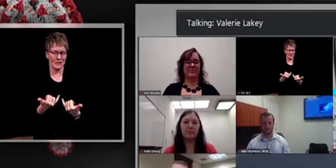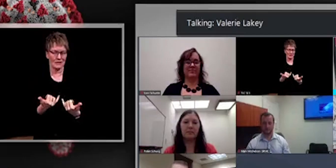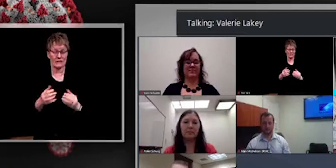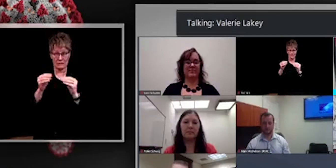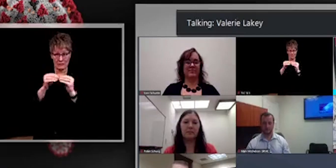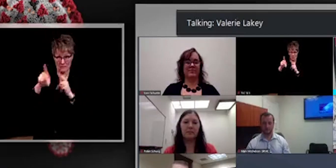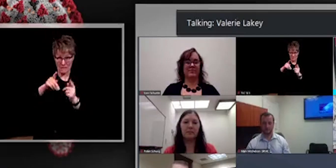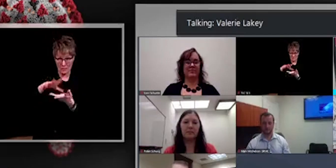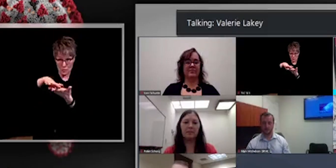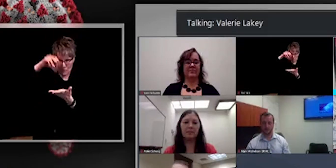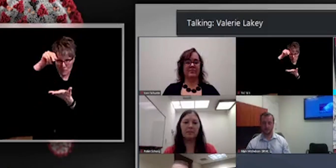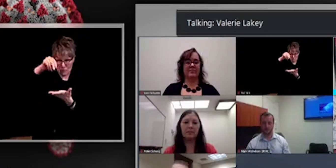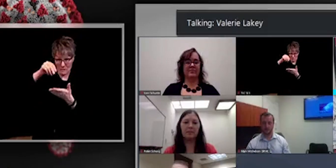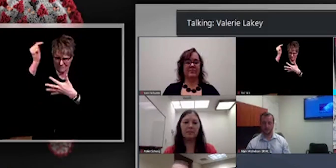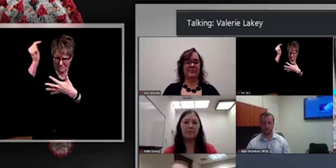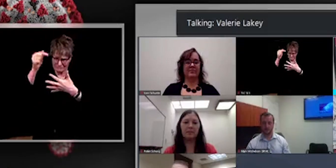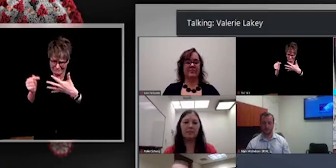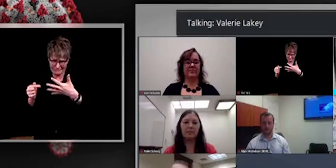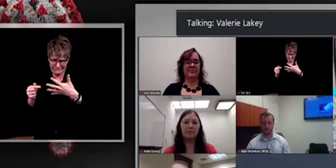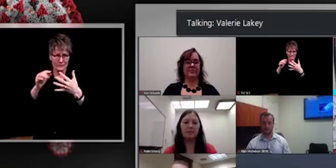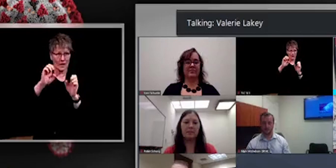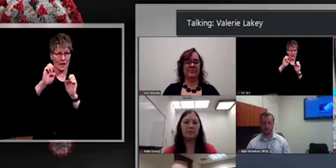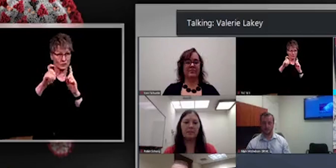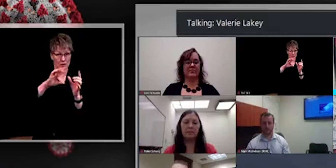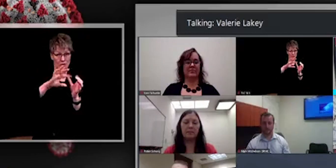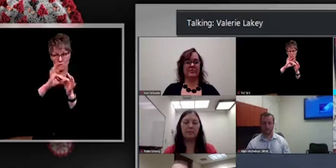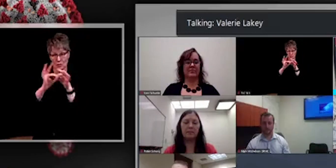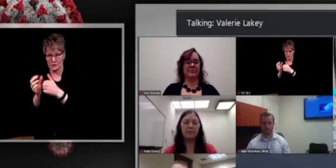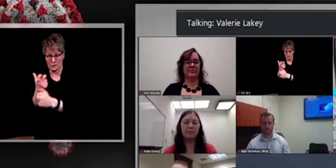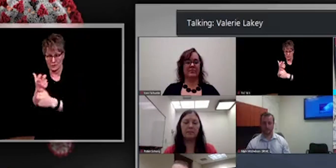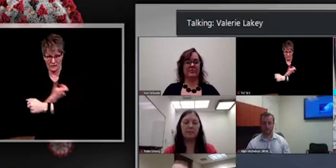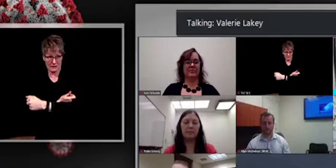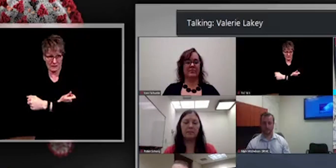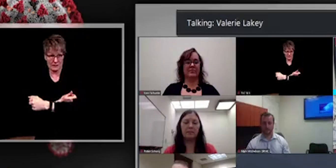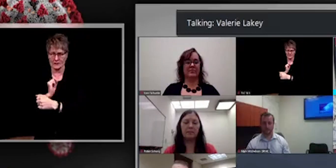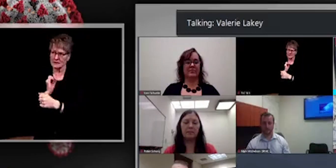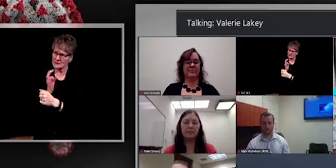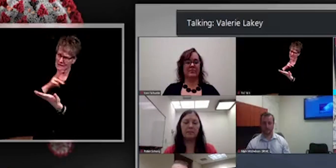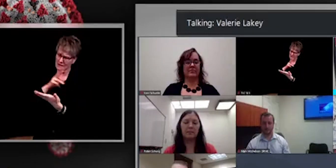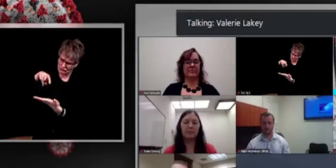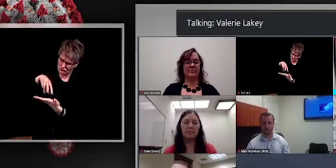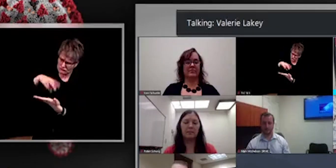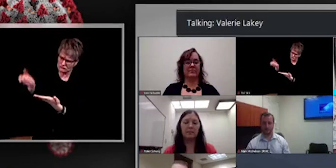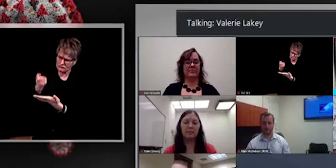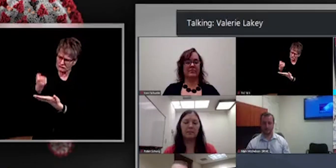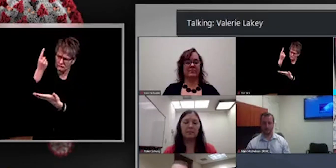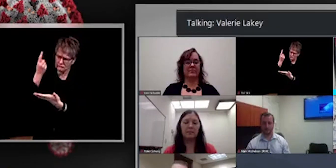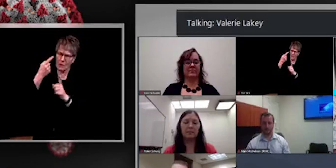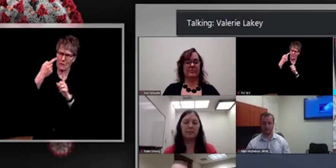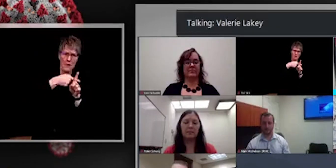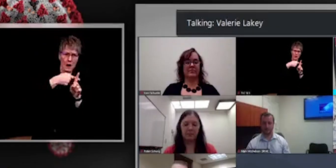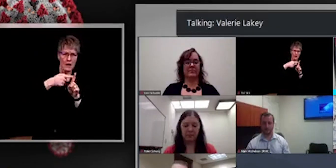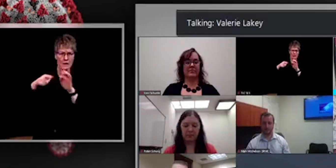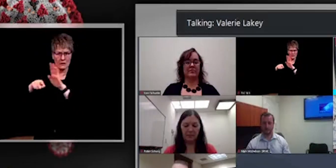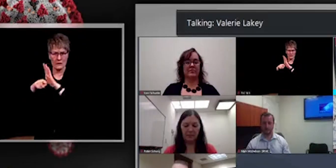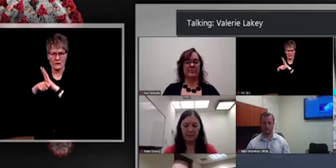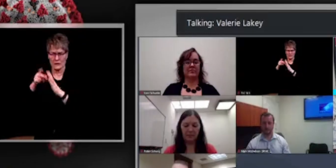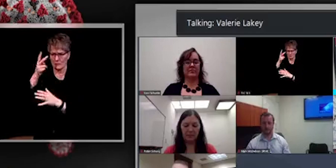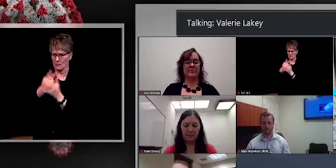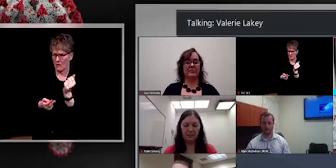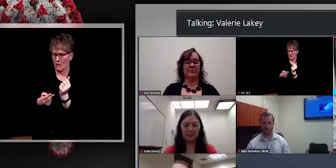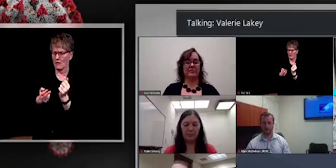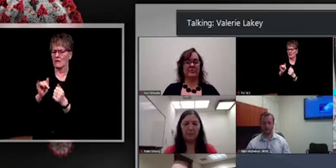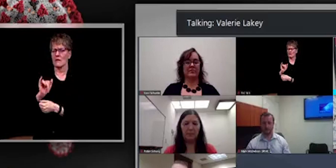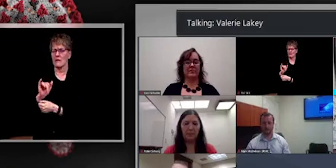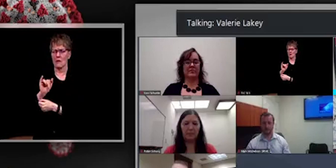and that's our job to do that, to make sure that our staff understands, you know, what the, what the pros and cons are and just to understand what the